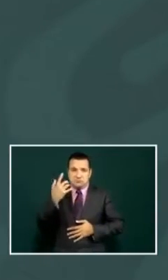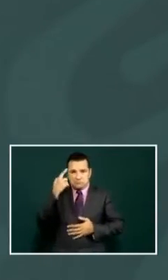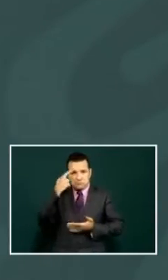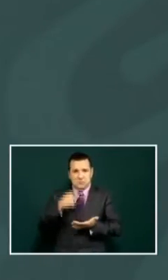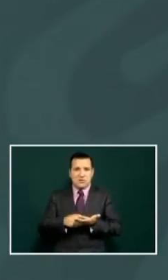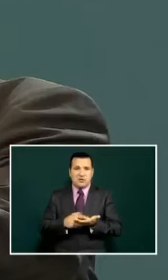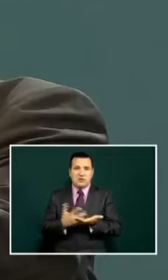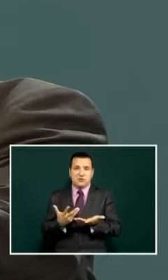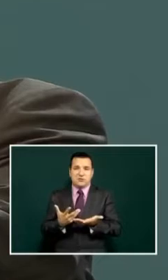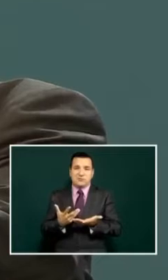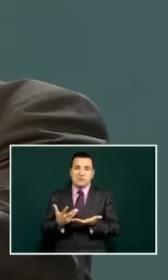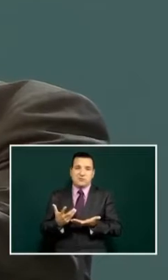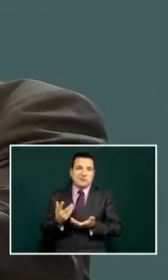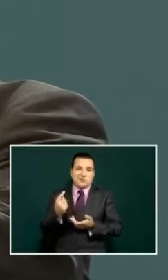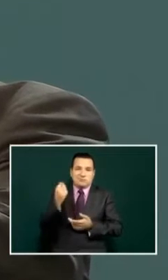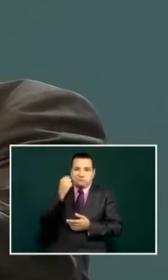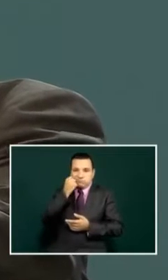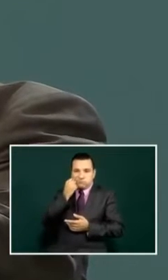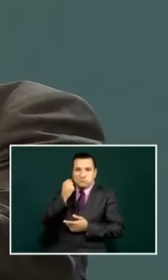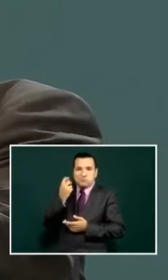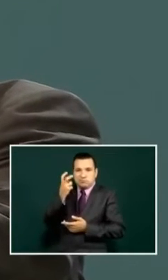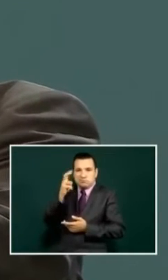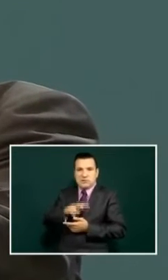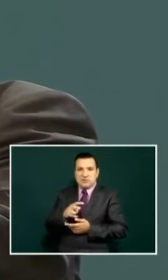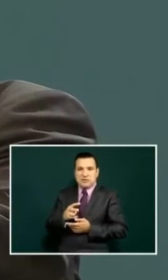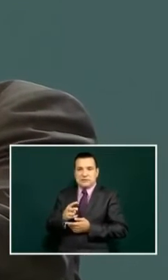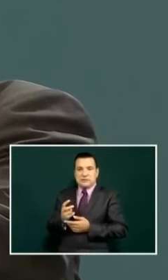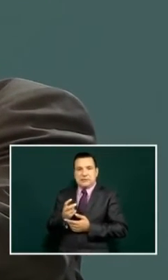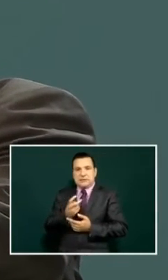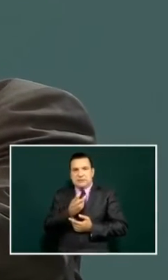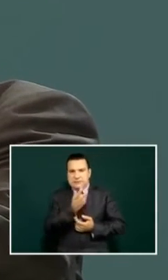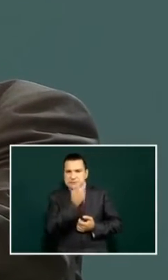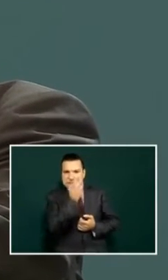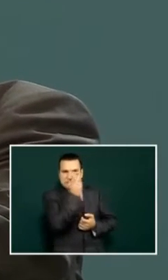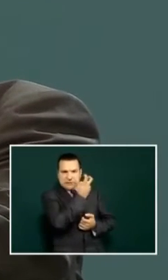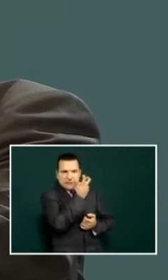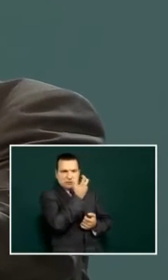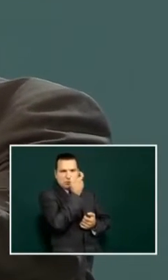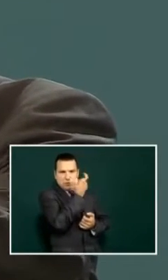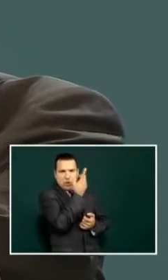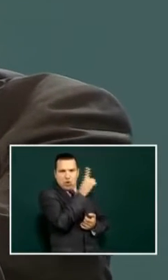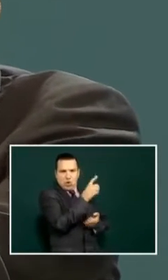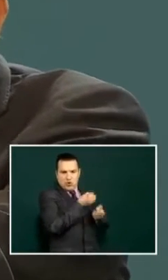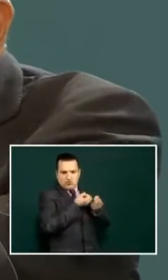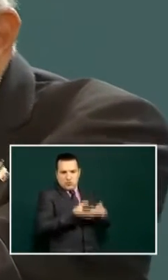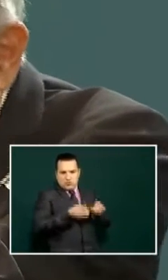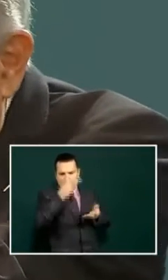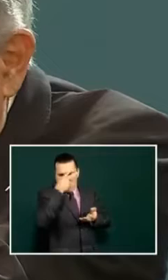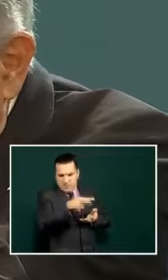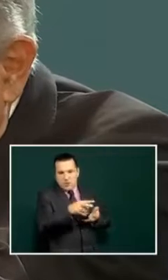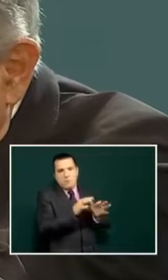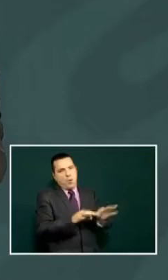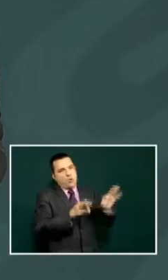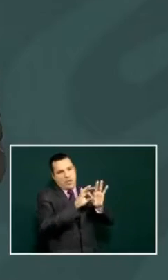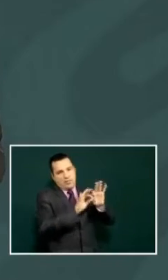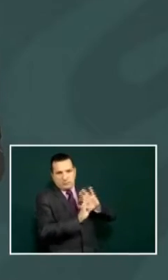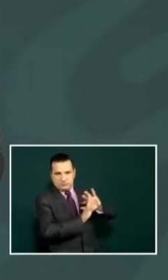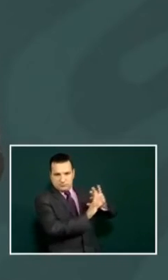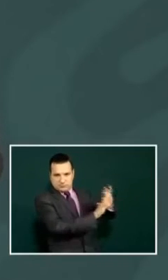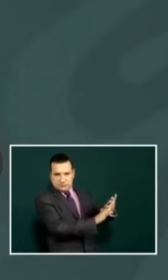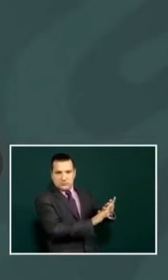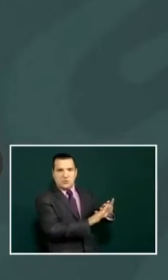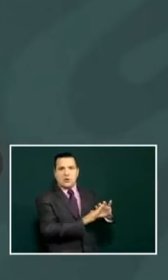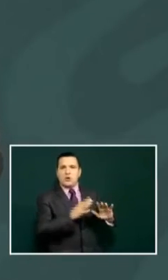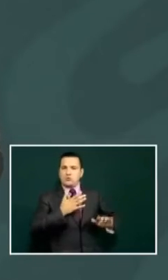I think that even with all the importance of this money the most